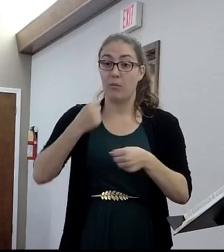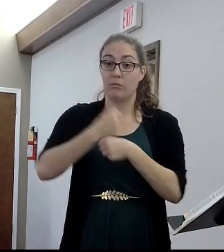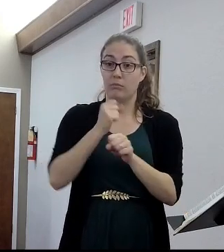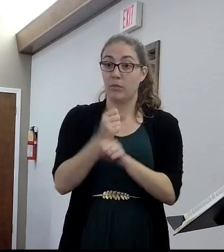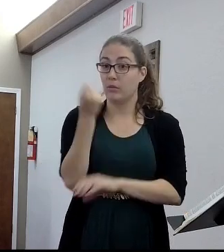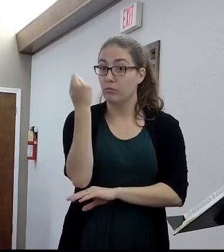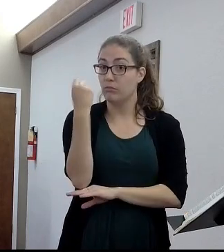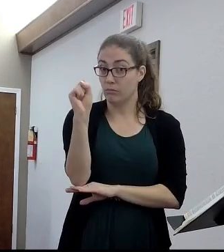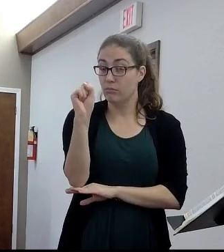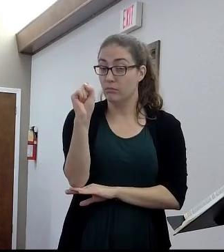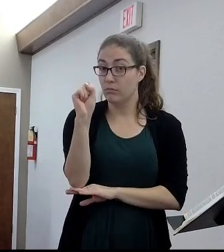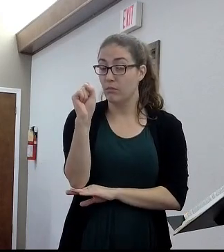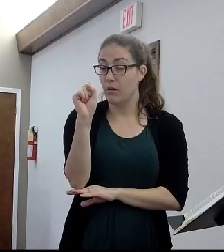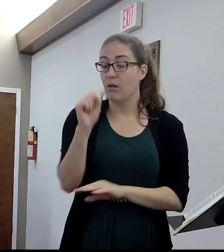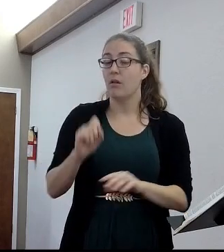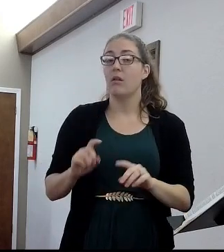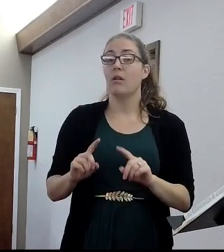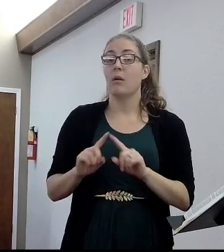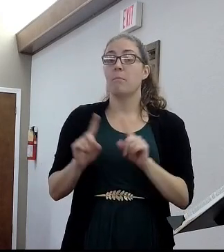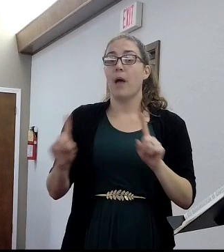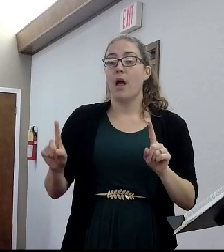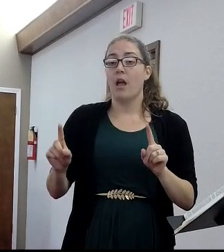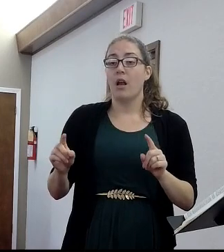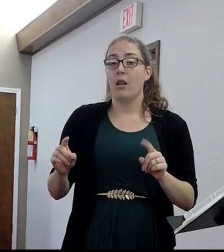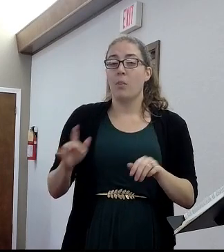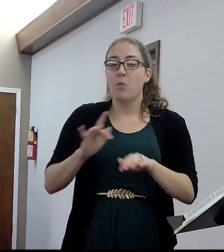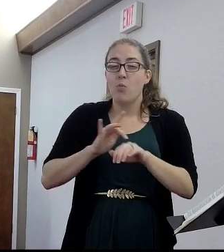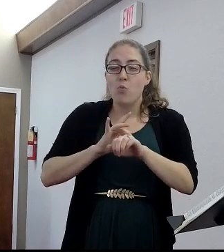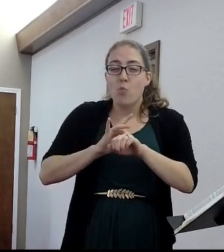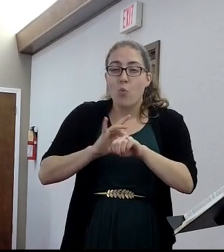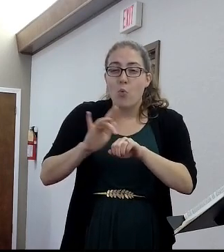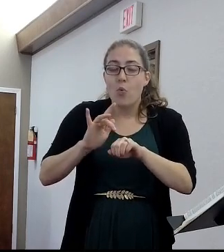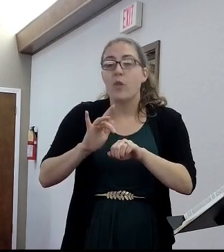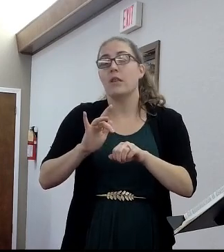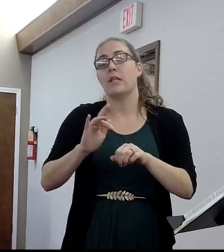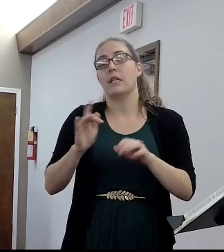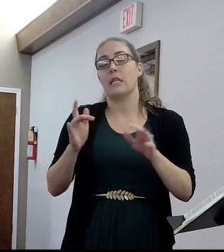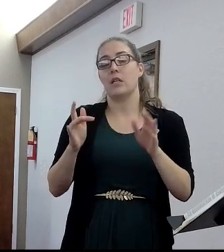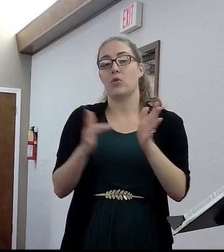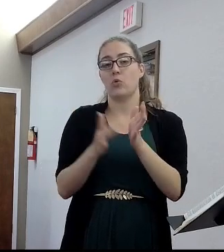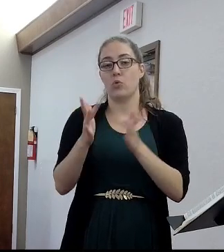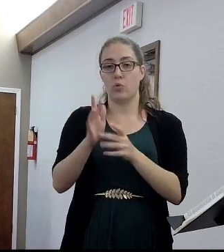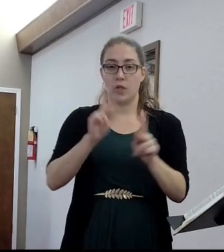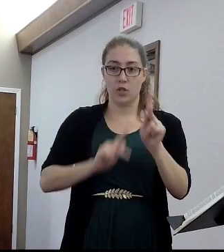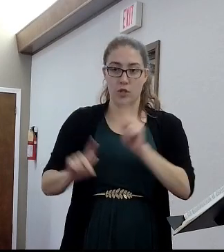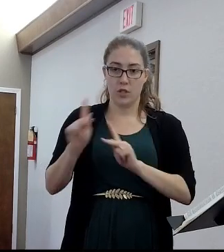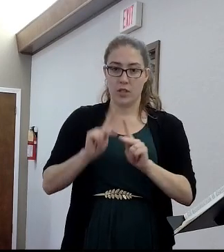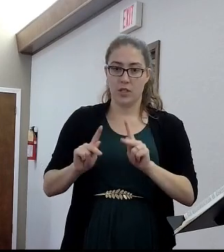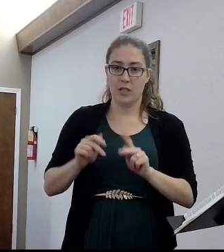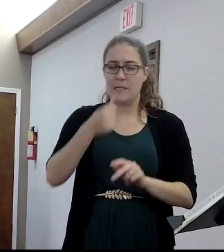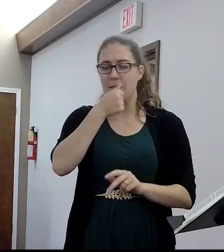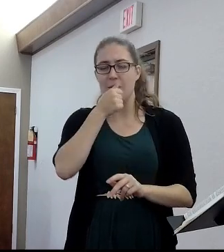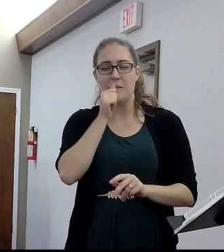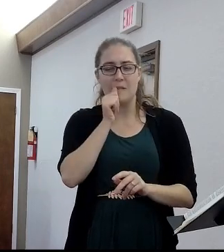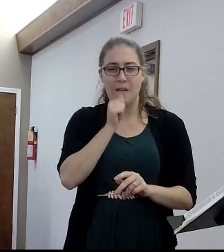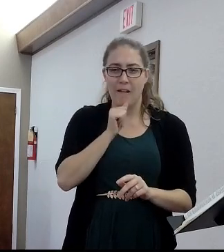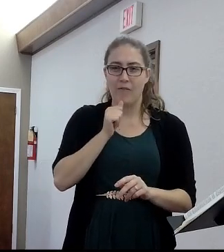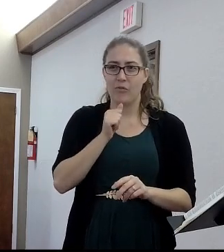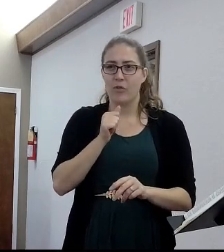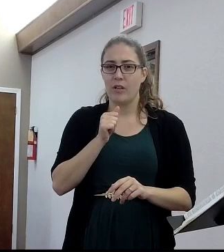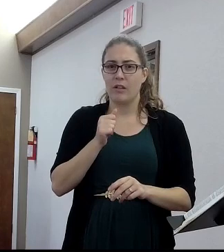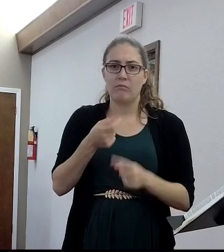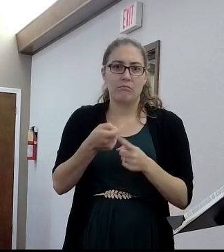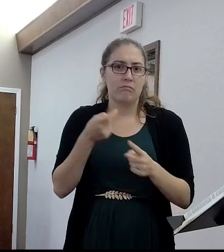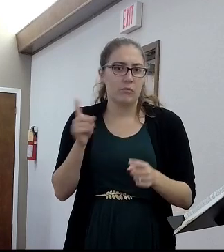problems. And so, understand the early Christians were really suffering from Jewish persecution. They were using